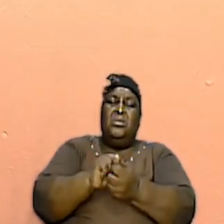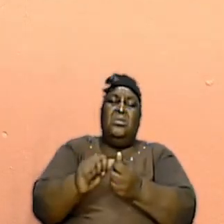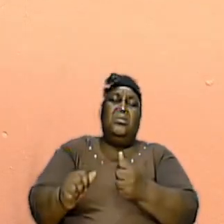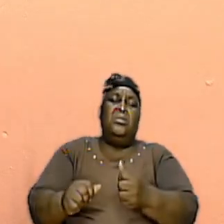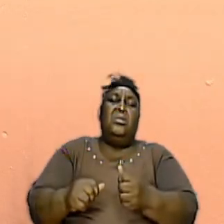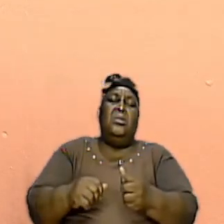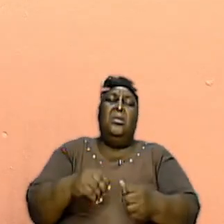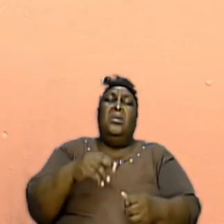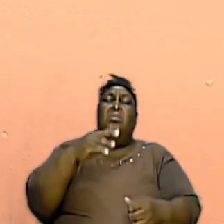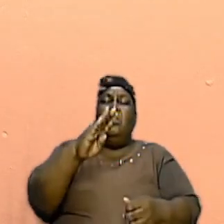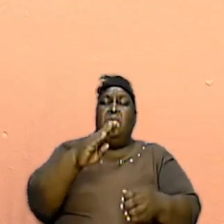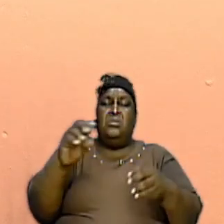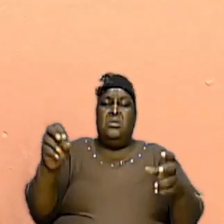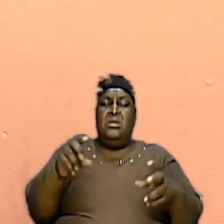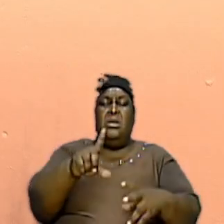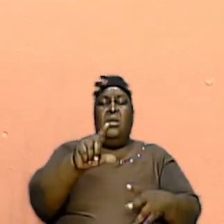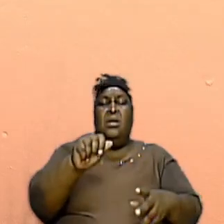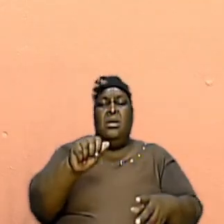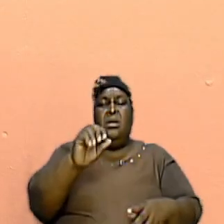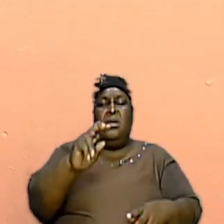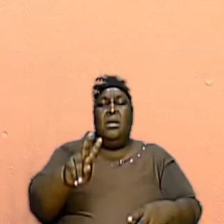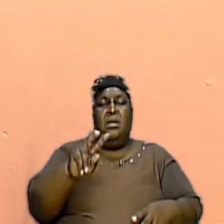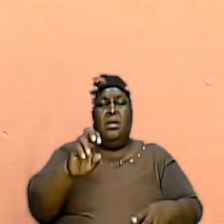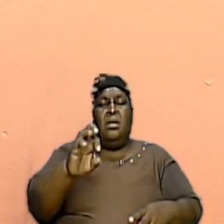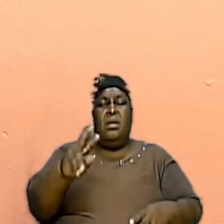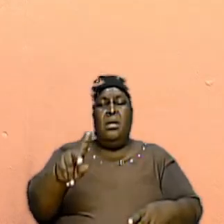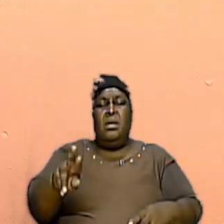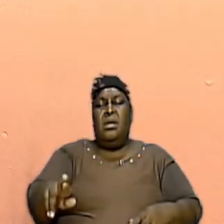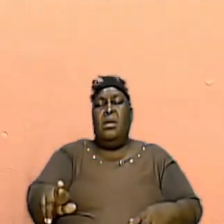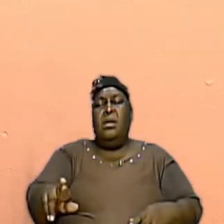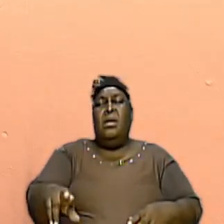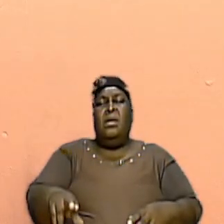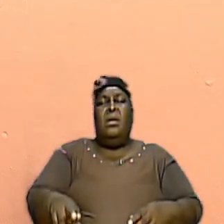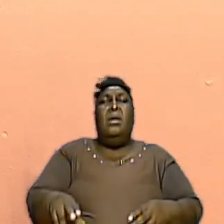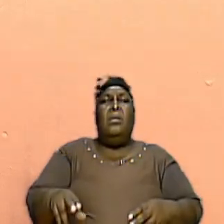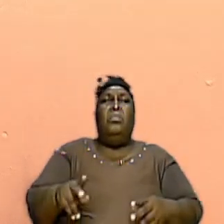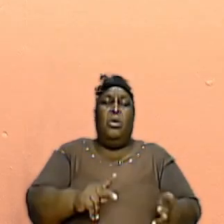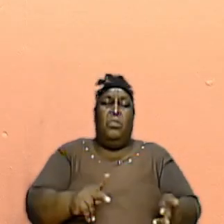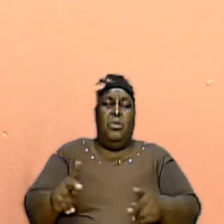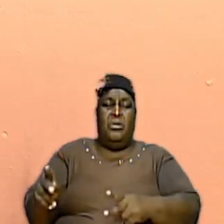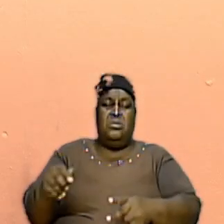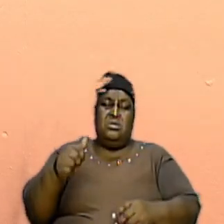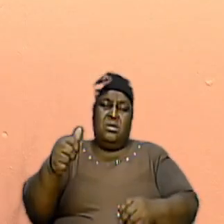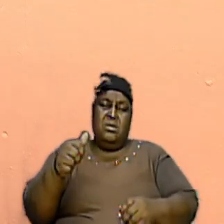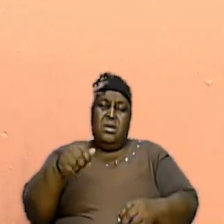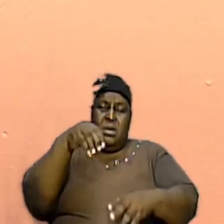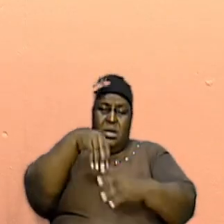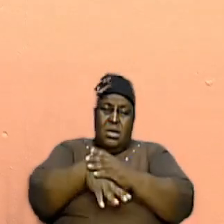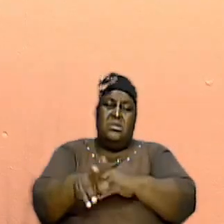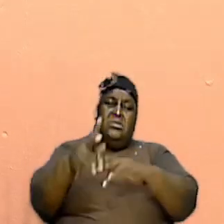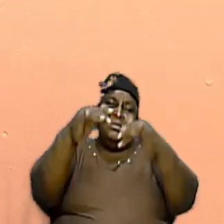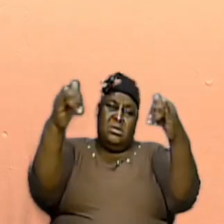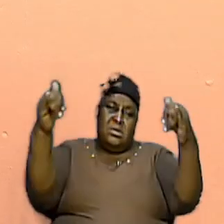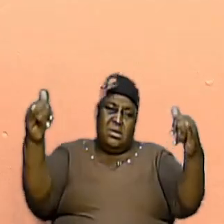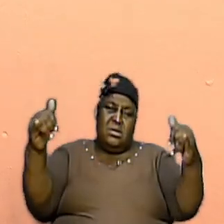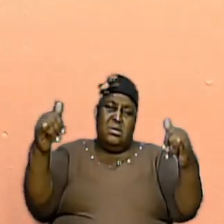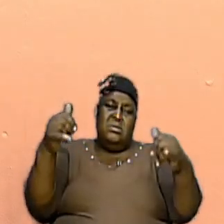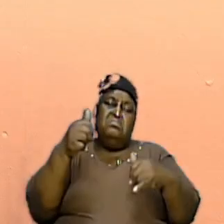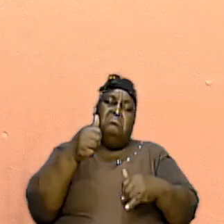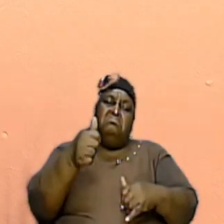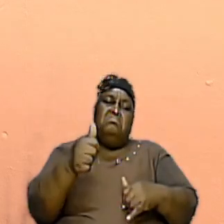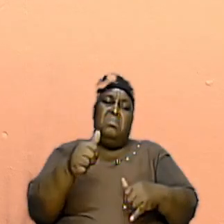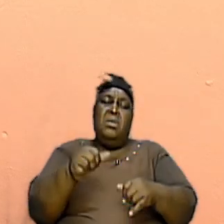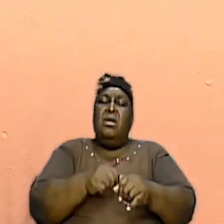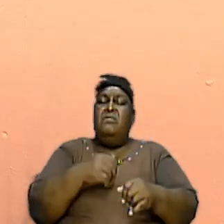they had to prepare themselves to go in through the door, into the tent itself, and everything that was done,